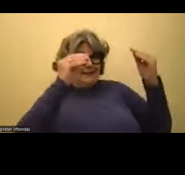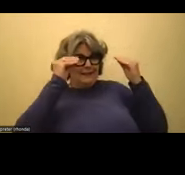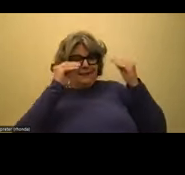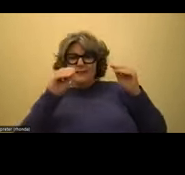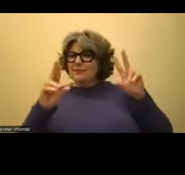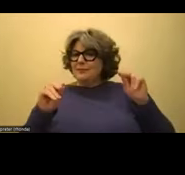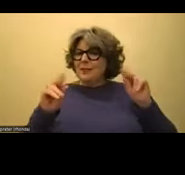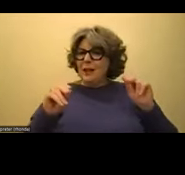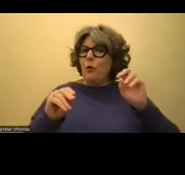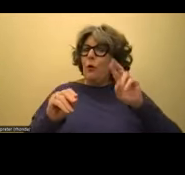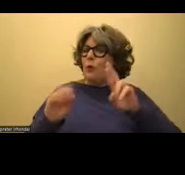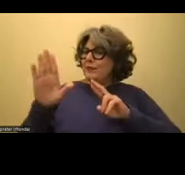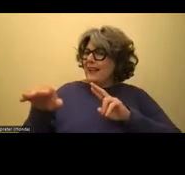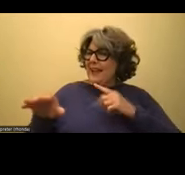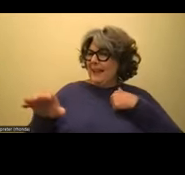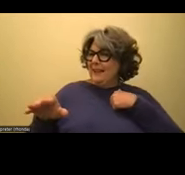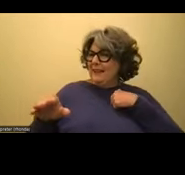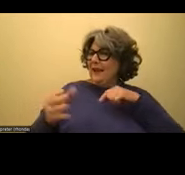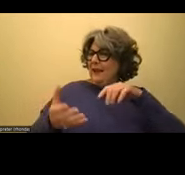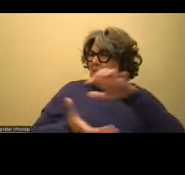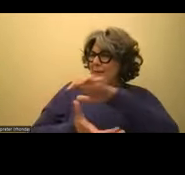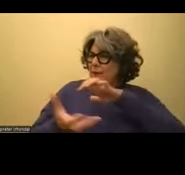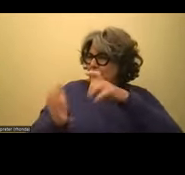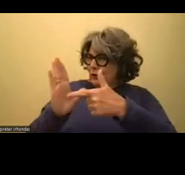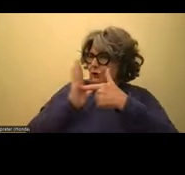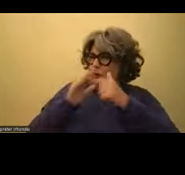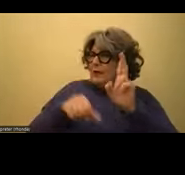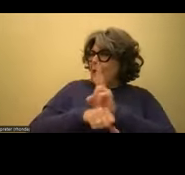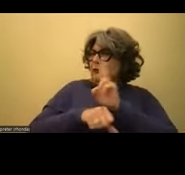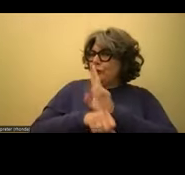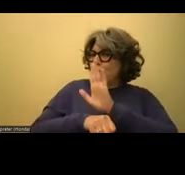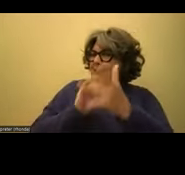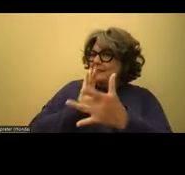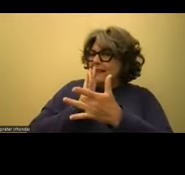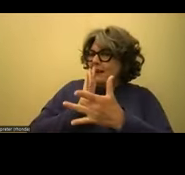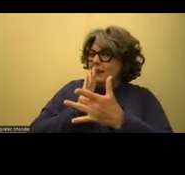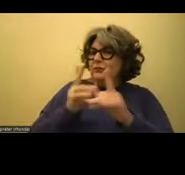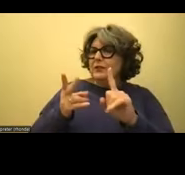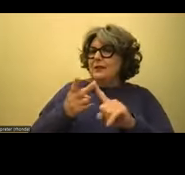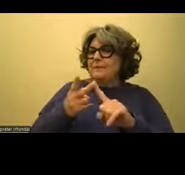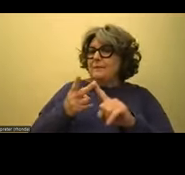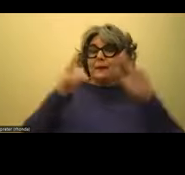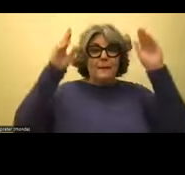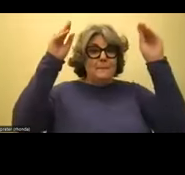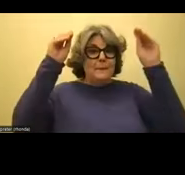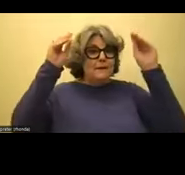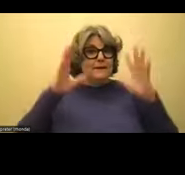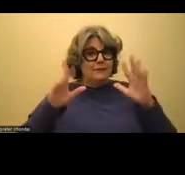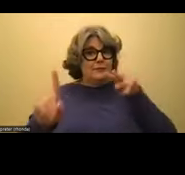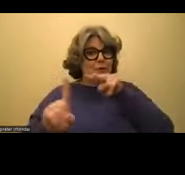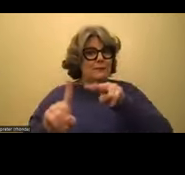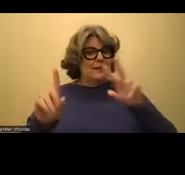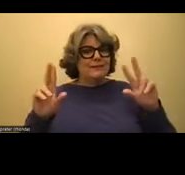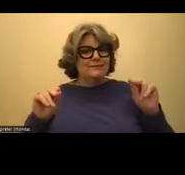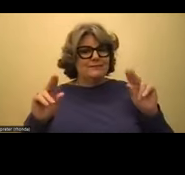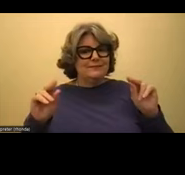Or you can say, hey, I am a little confused. Can you show me how you use it? But it's not from the teacher's perspective, right? So